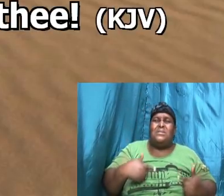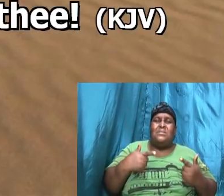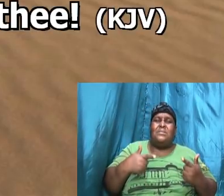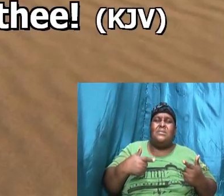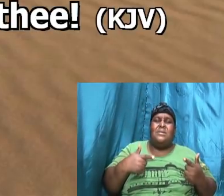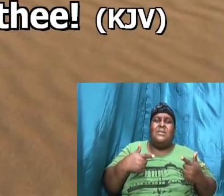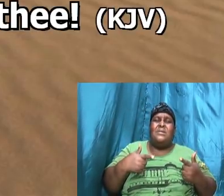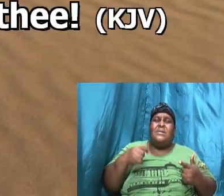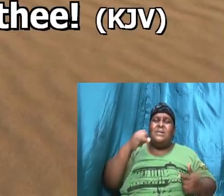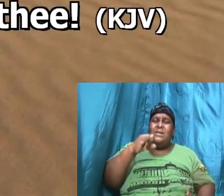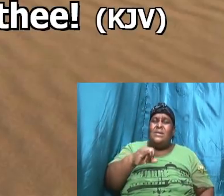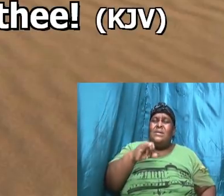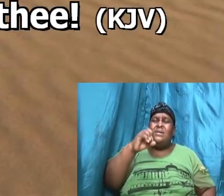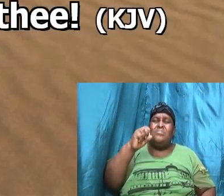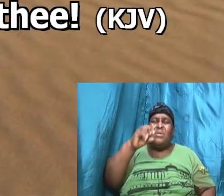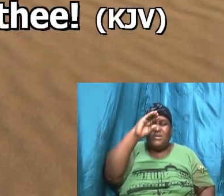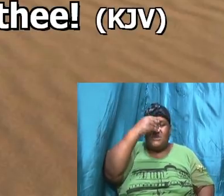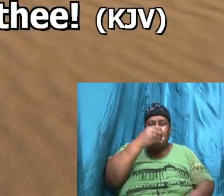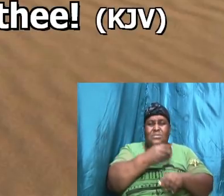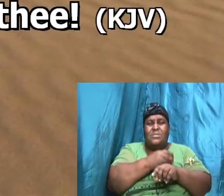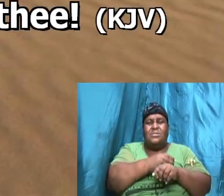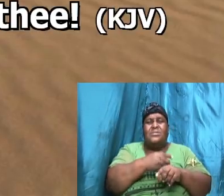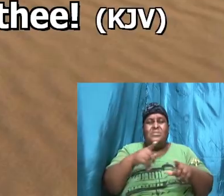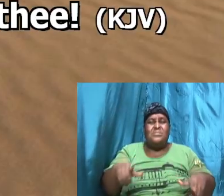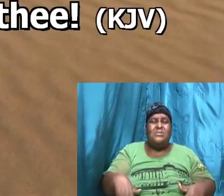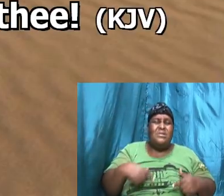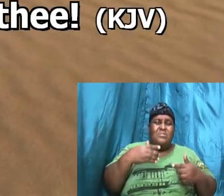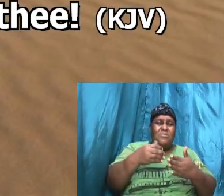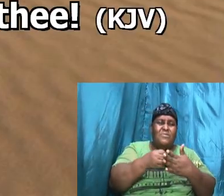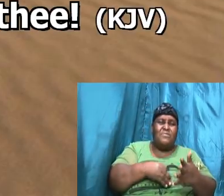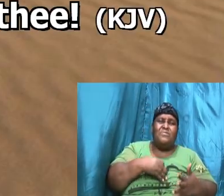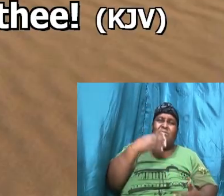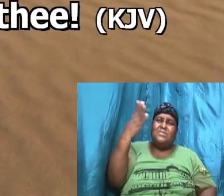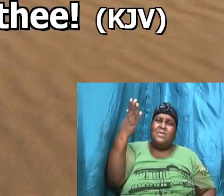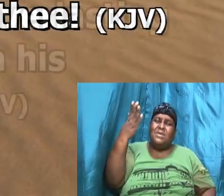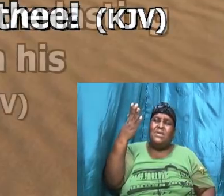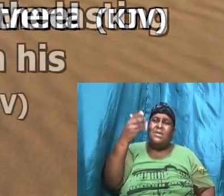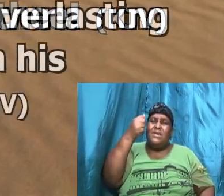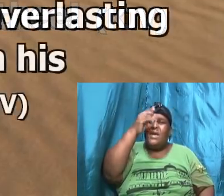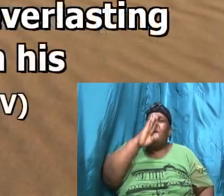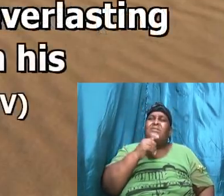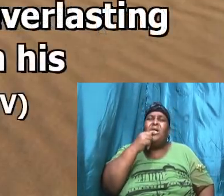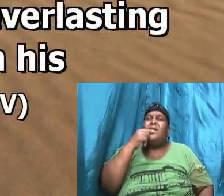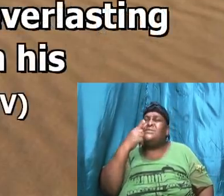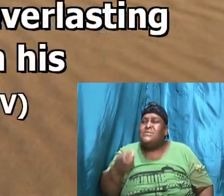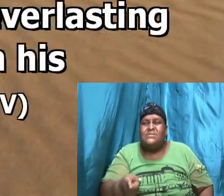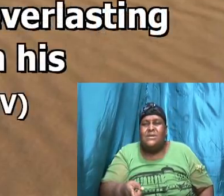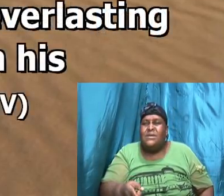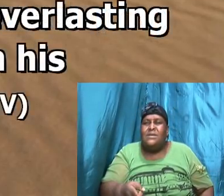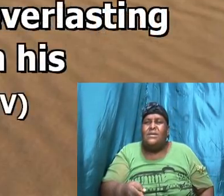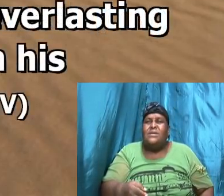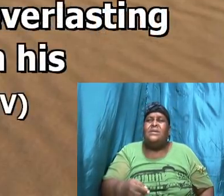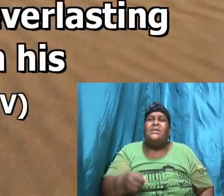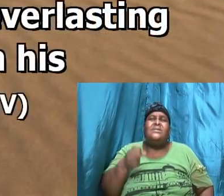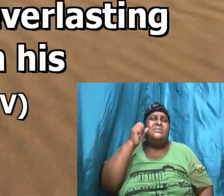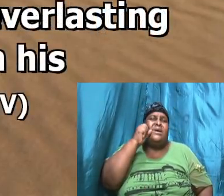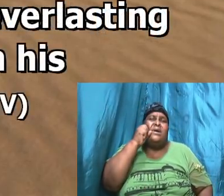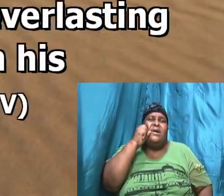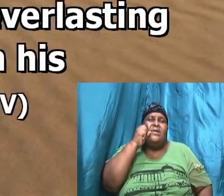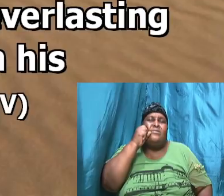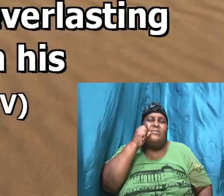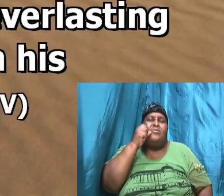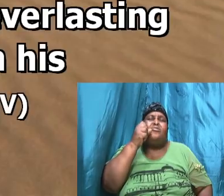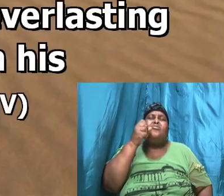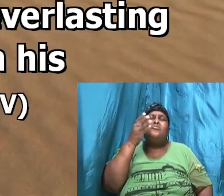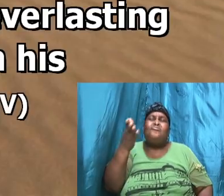Ishmael might live before thee and God said Sarah thy wife